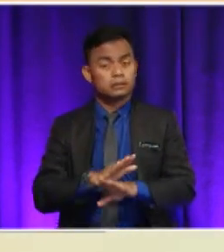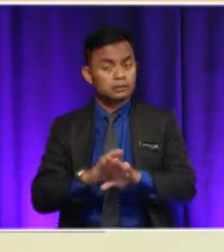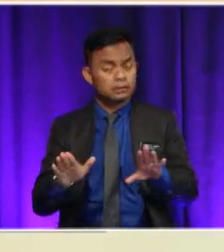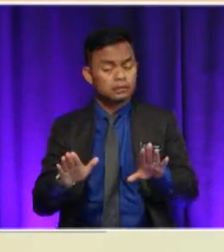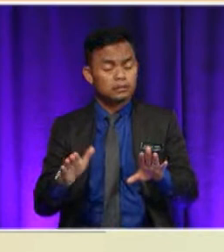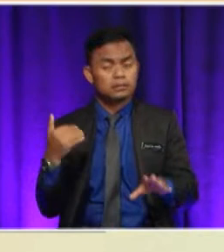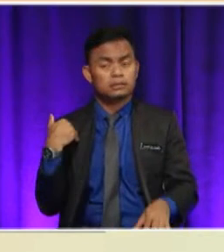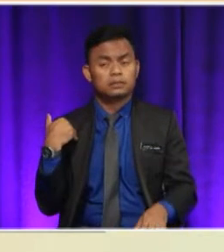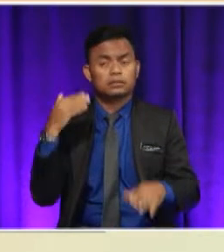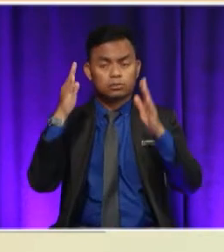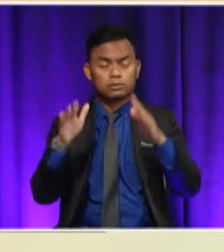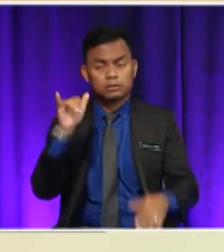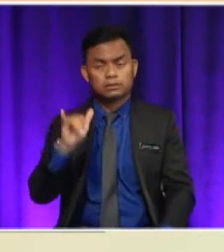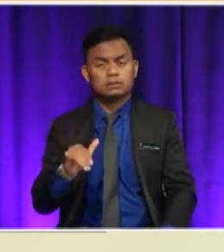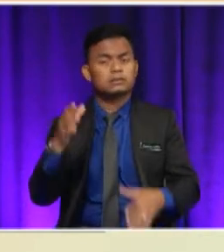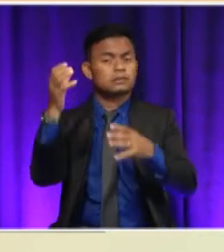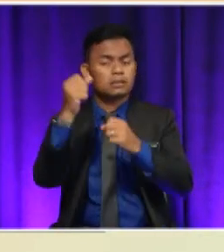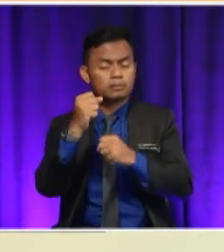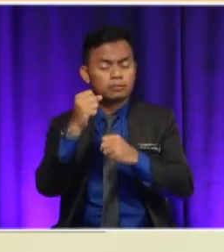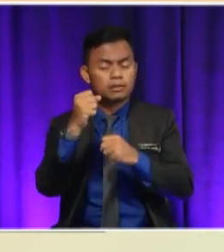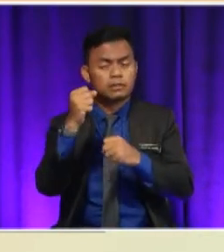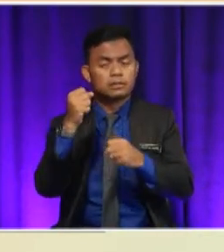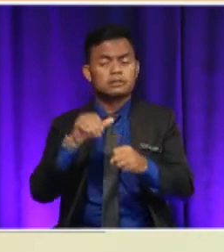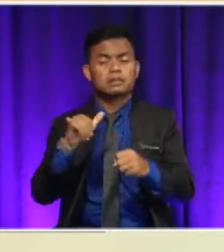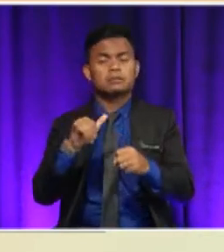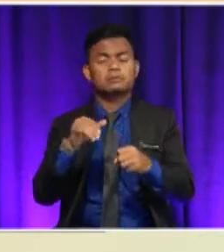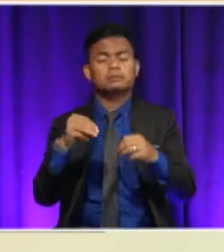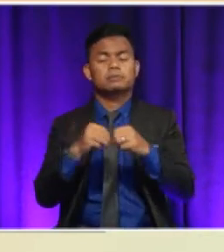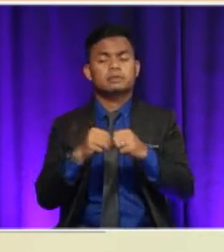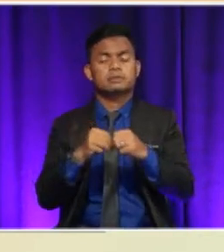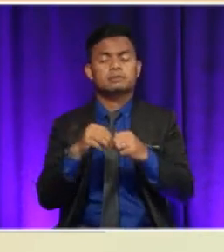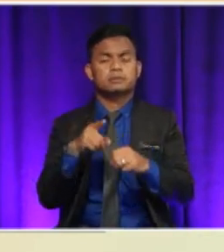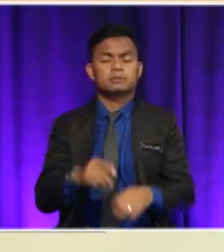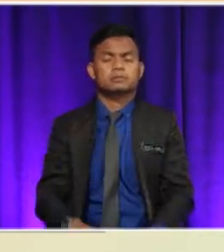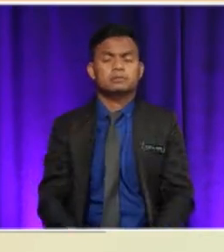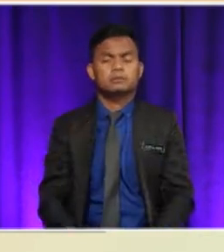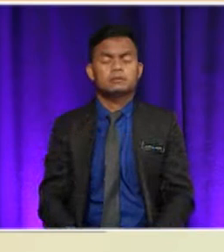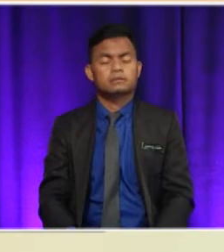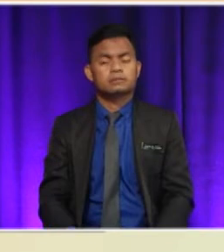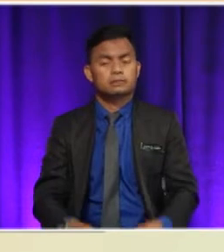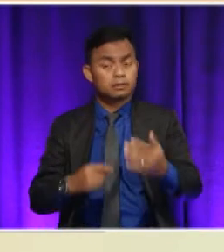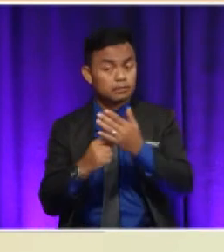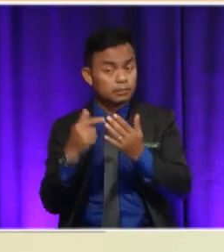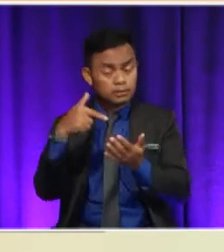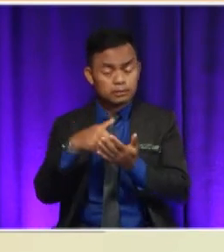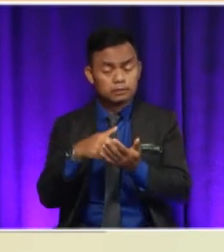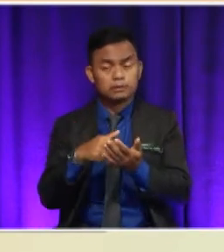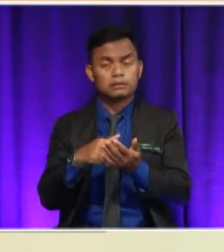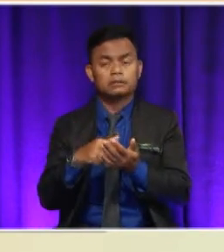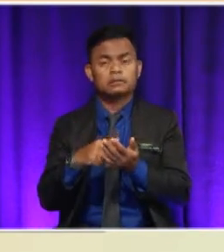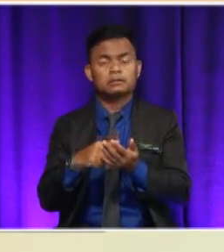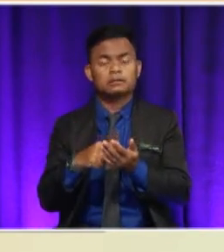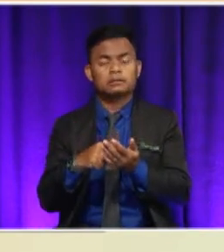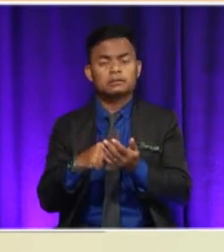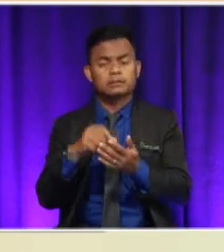achieved anything like it before. That was a good enough reason for doing it. Moreover, he hoped his expedition would make people